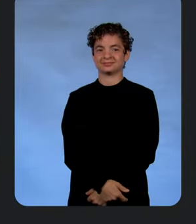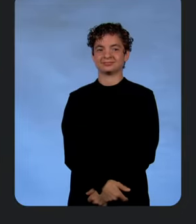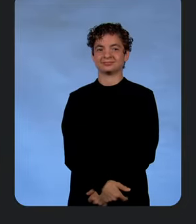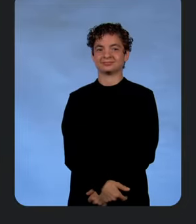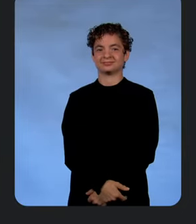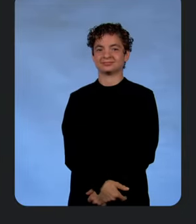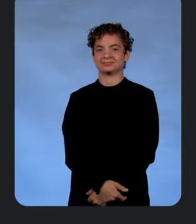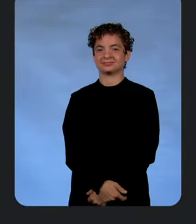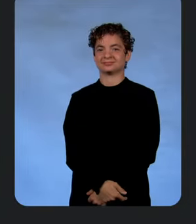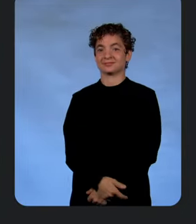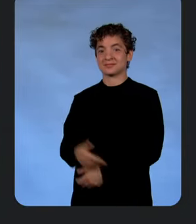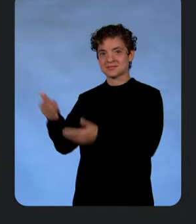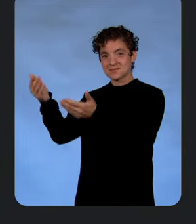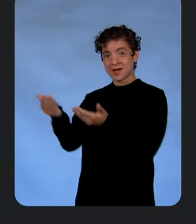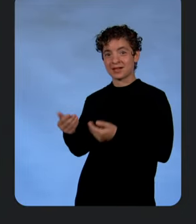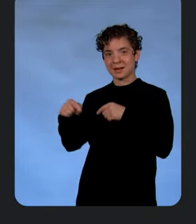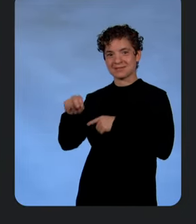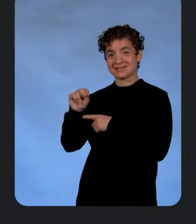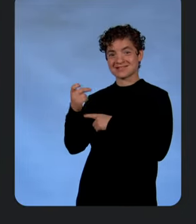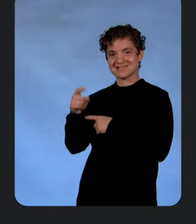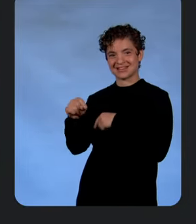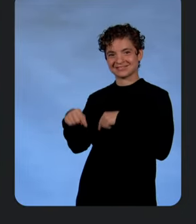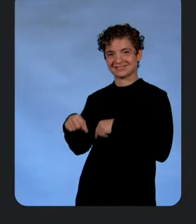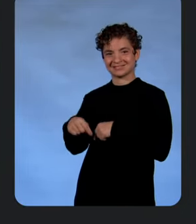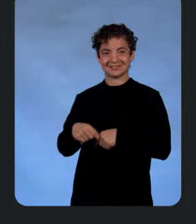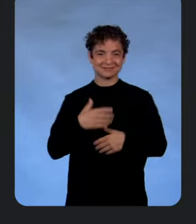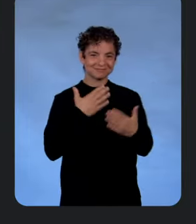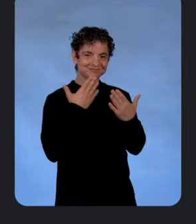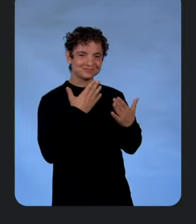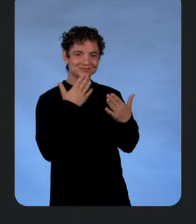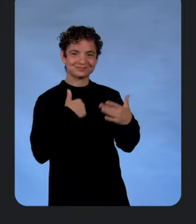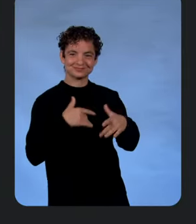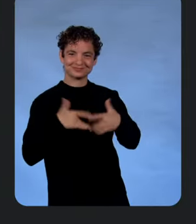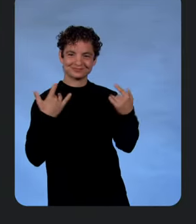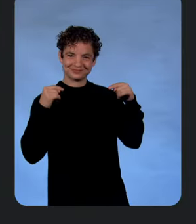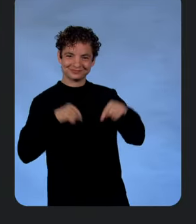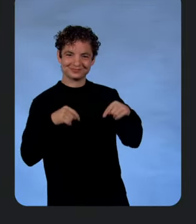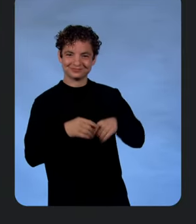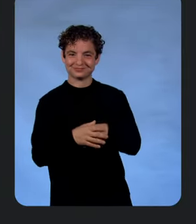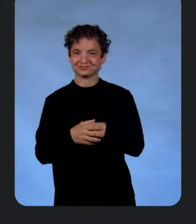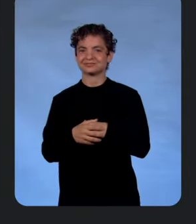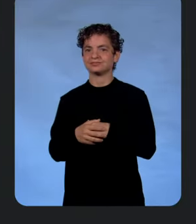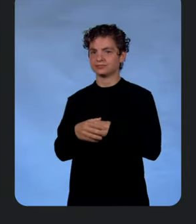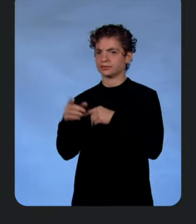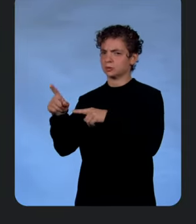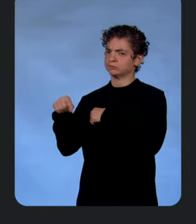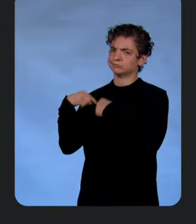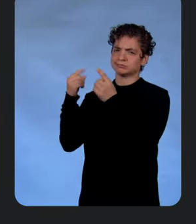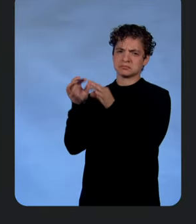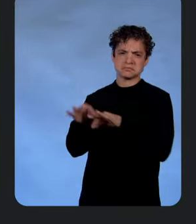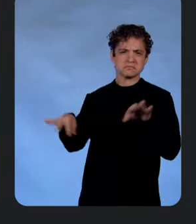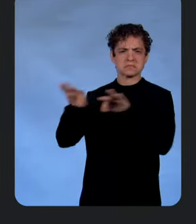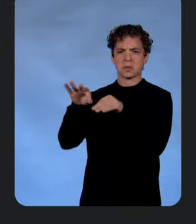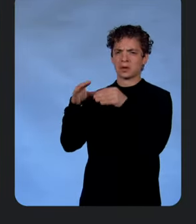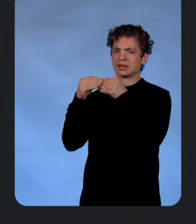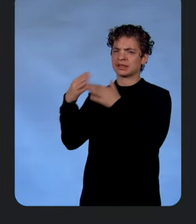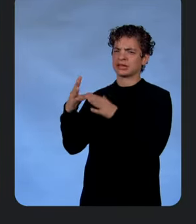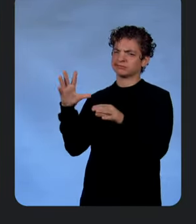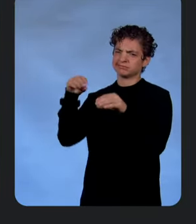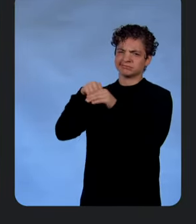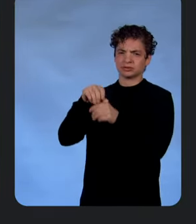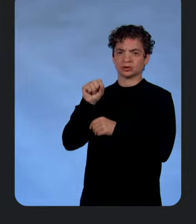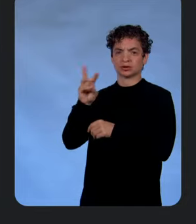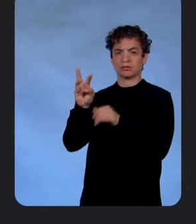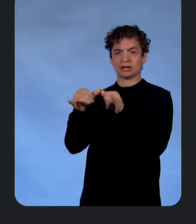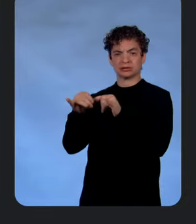Welcome to Next, Charity. Thank you. I'm so happy to be here. Charity, you've been such a major leader in the software engineering